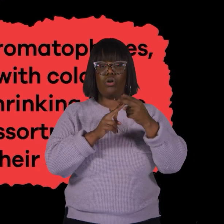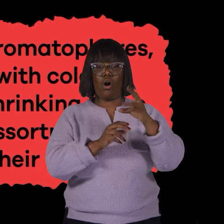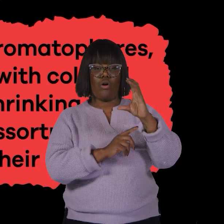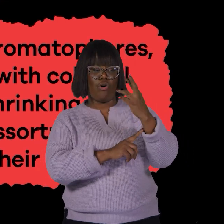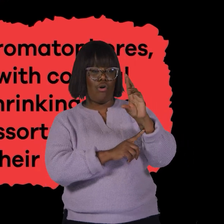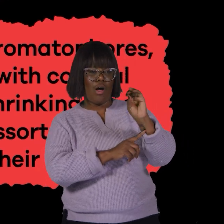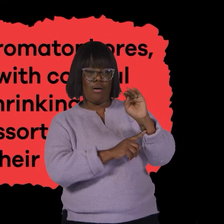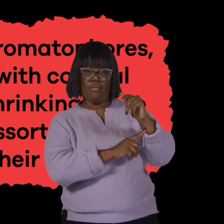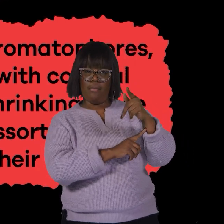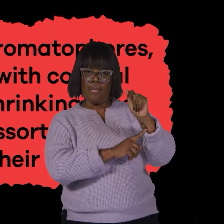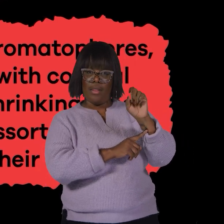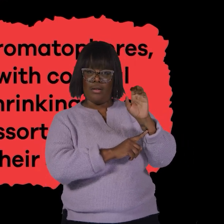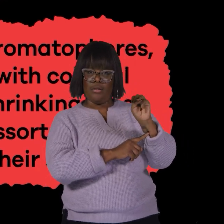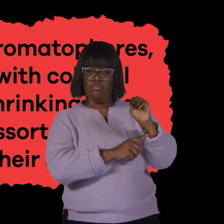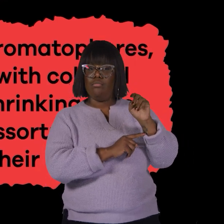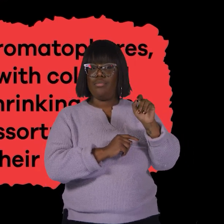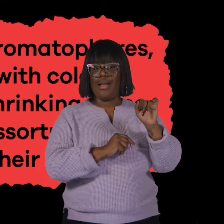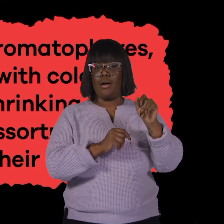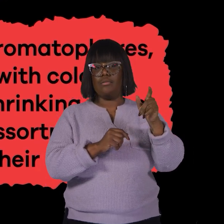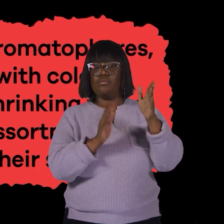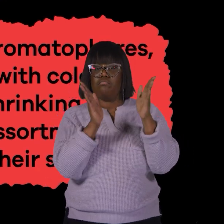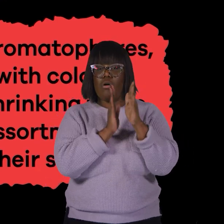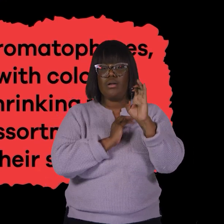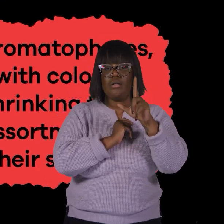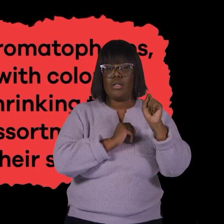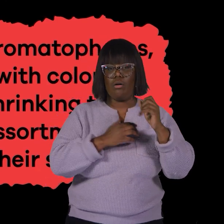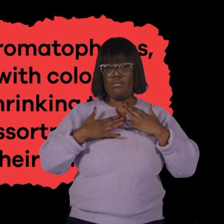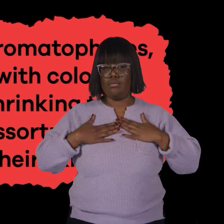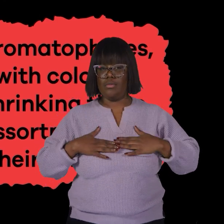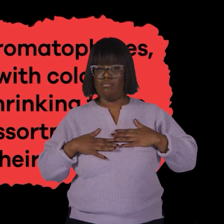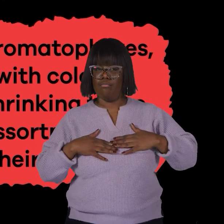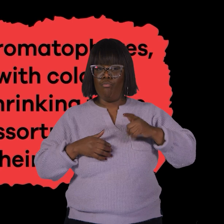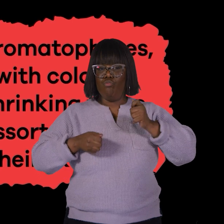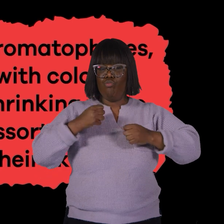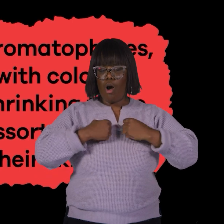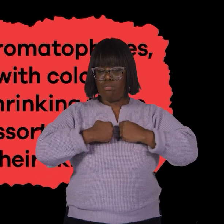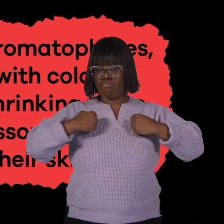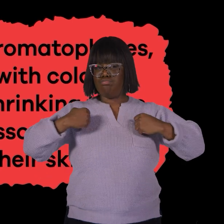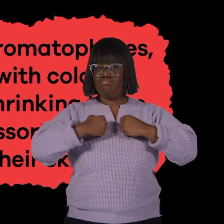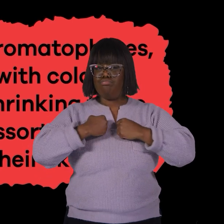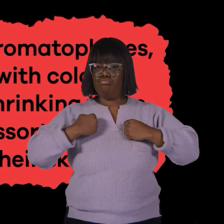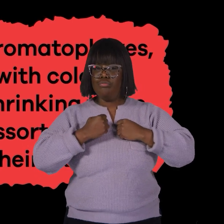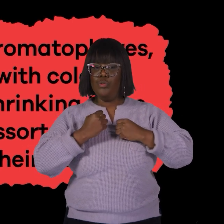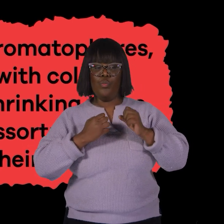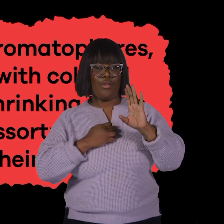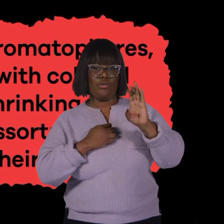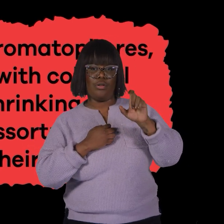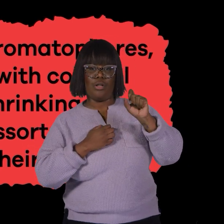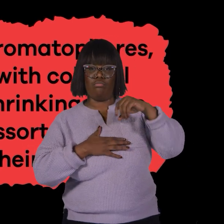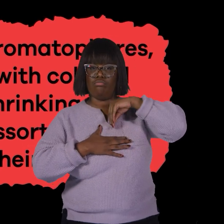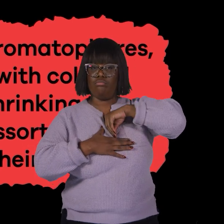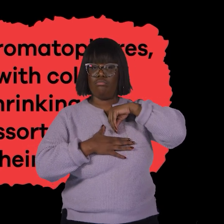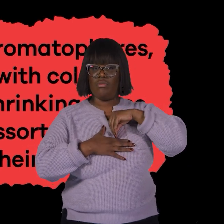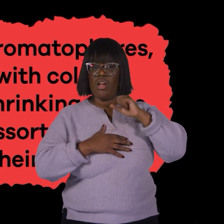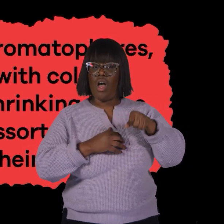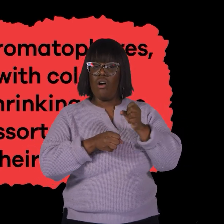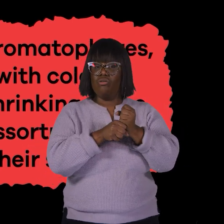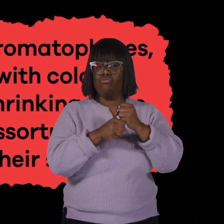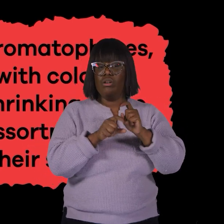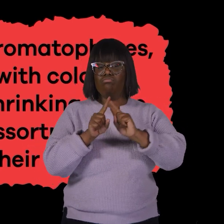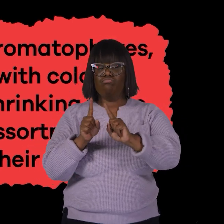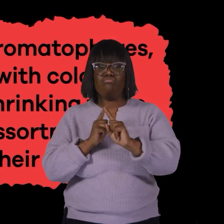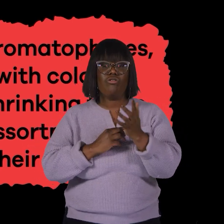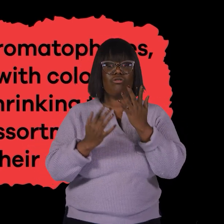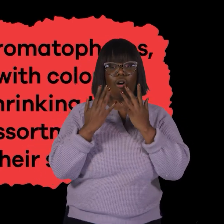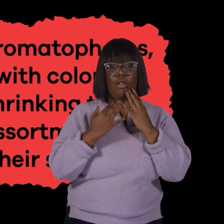tiny cells in their skin filled with colorful pigments. By expanding or shrinking these cells, squid can create an assortment of colors